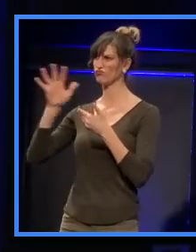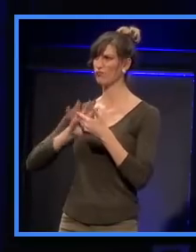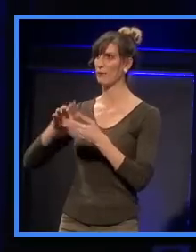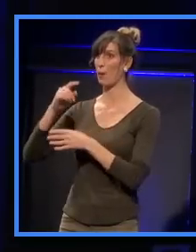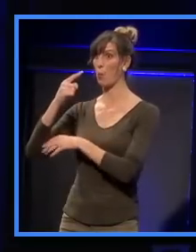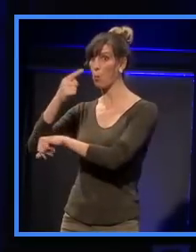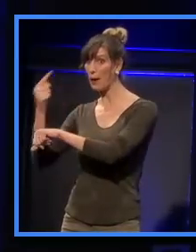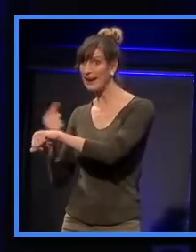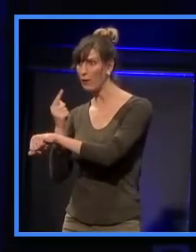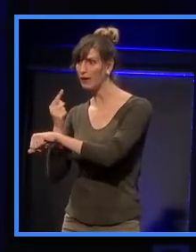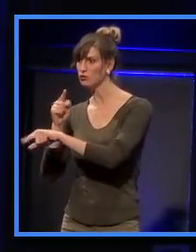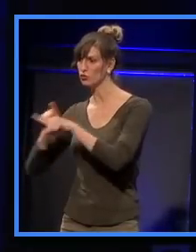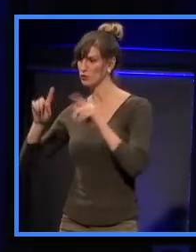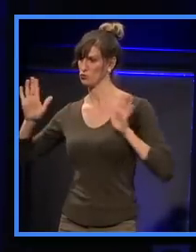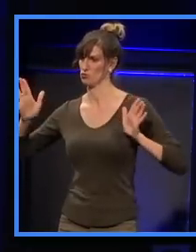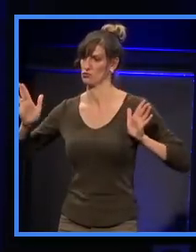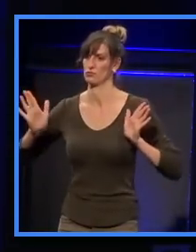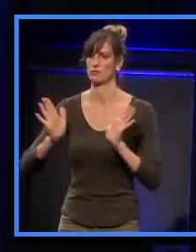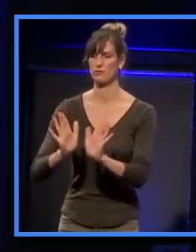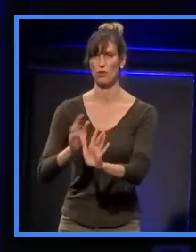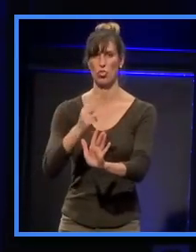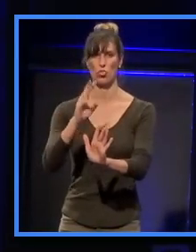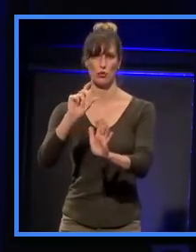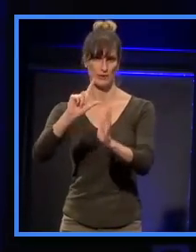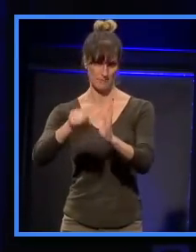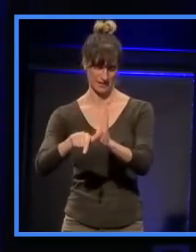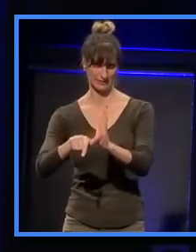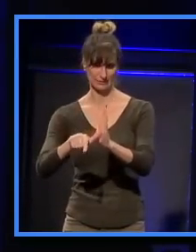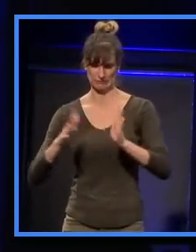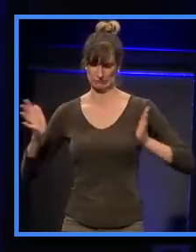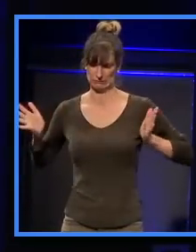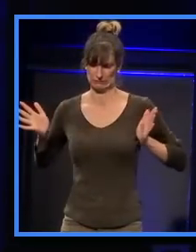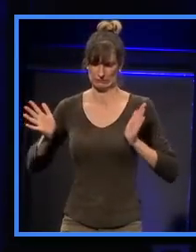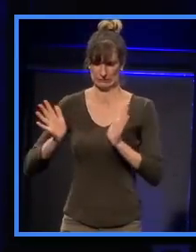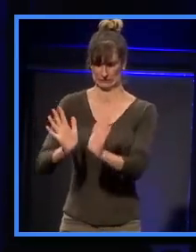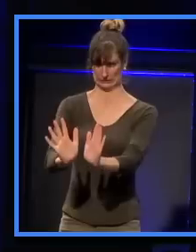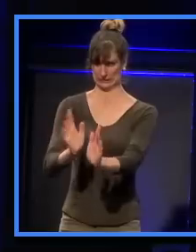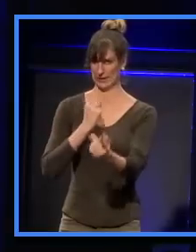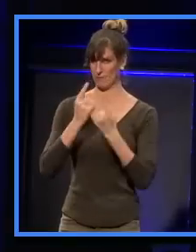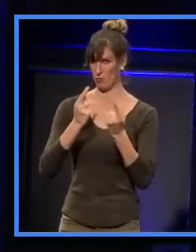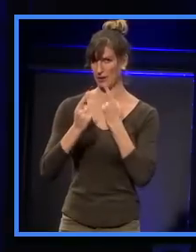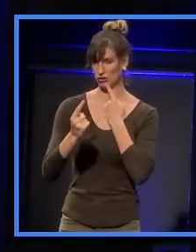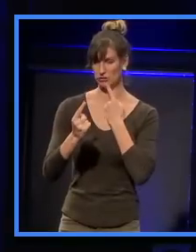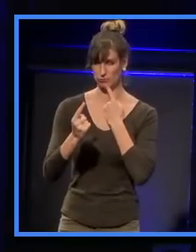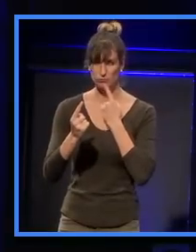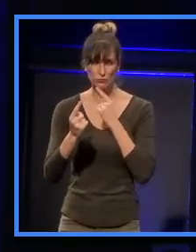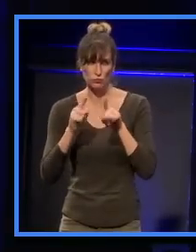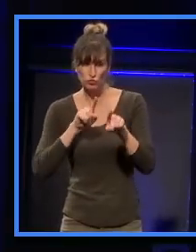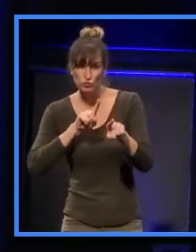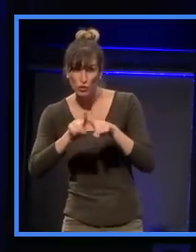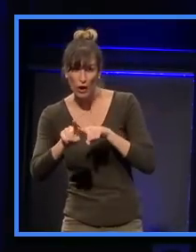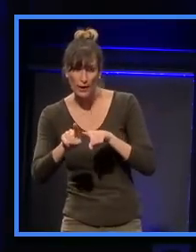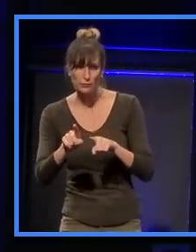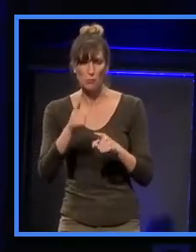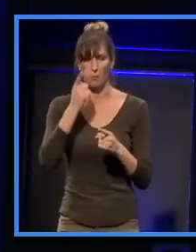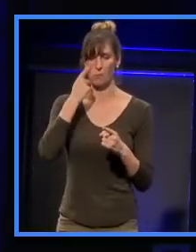to condense it into half an hour. We mightn't quite achieve that, but let's see how we go.